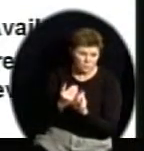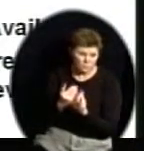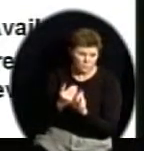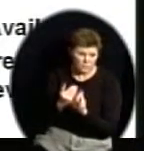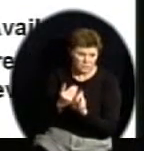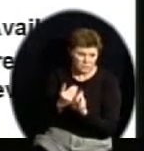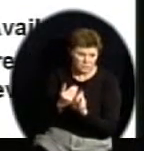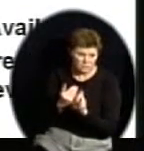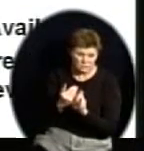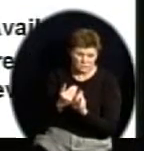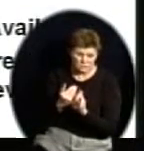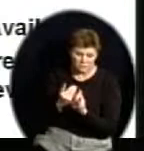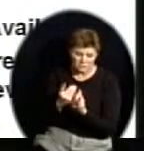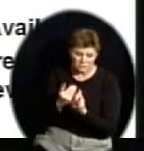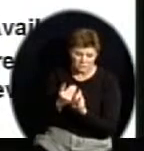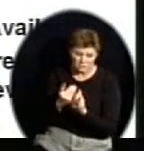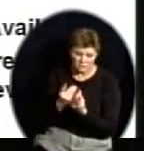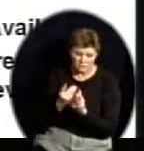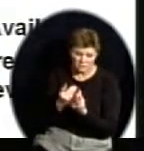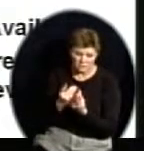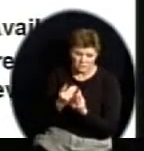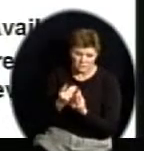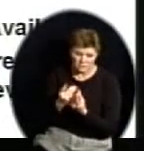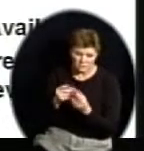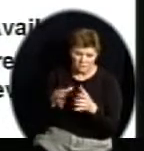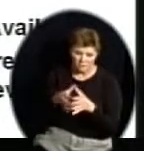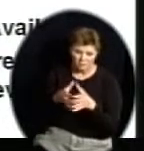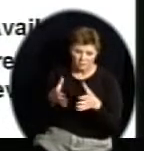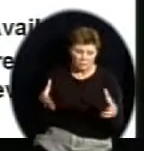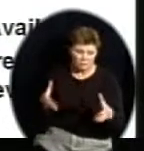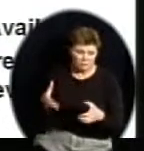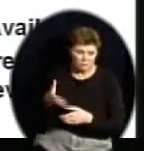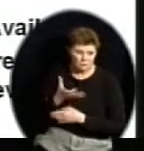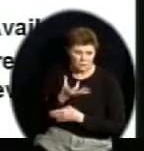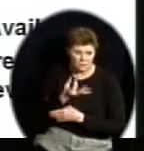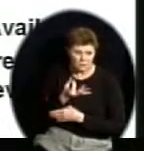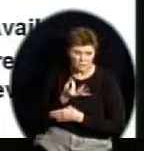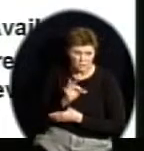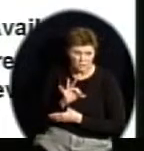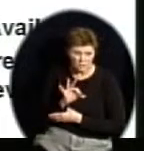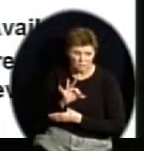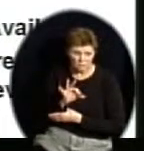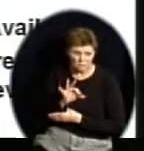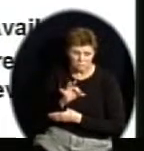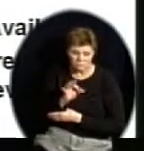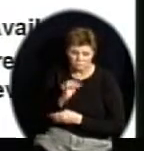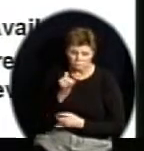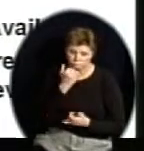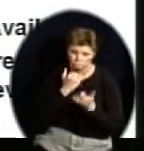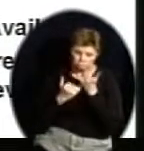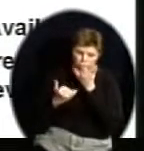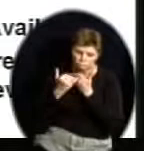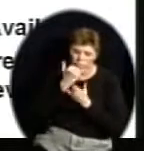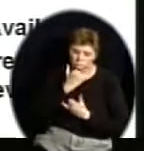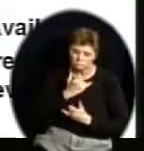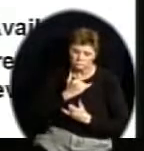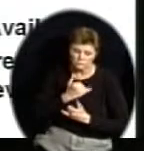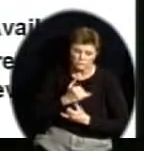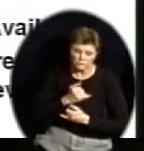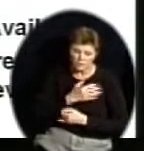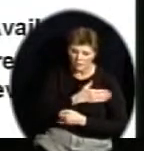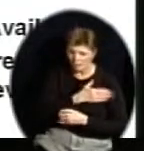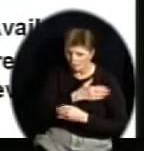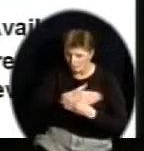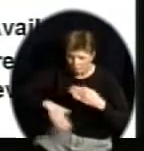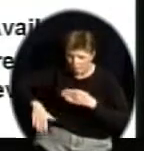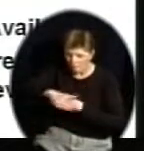the state. We're very fortunate we have a department that is really detail-oriented and trying to make sure our data is clean, but we even have errors. And that's